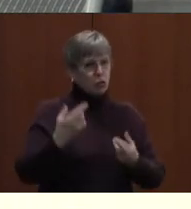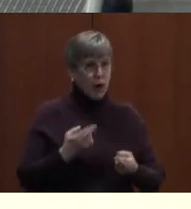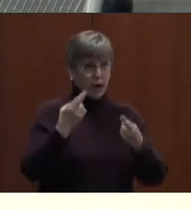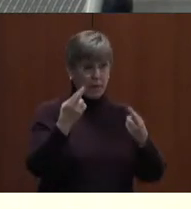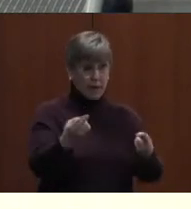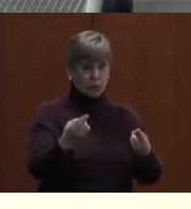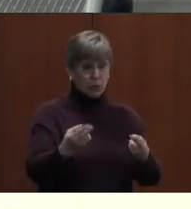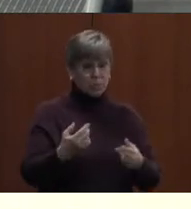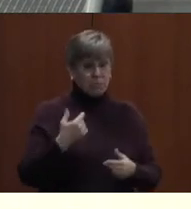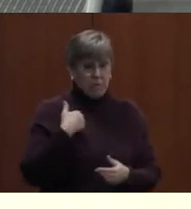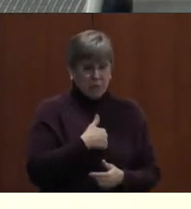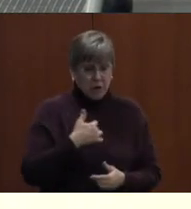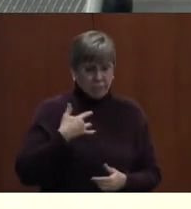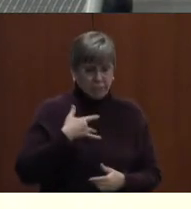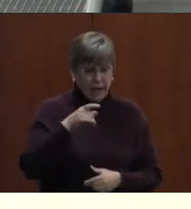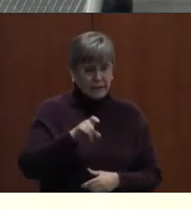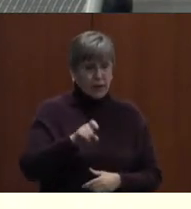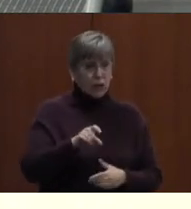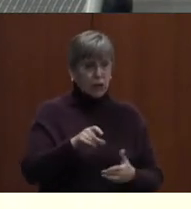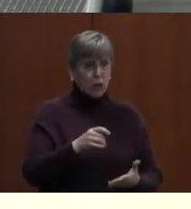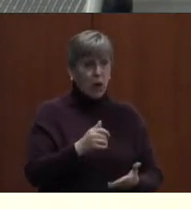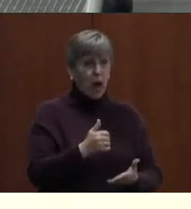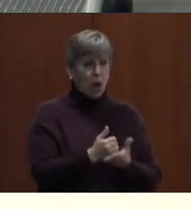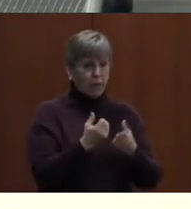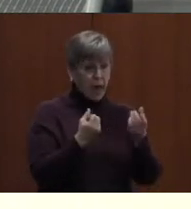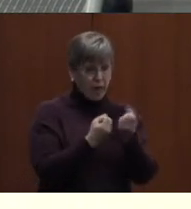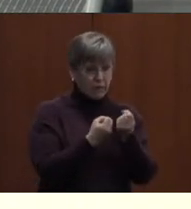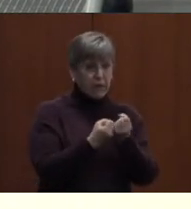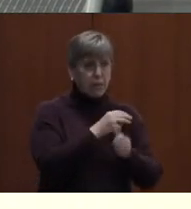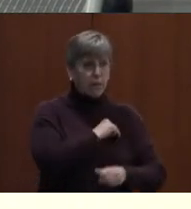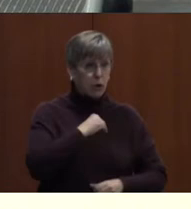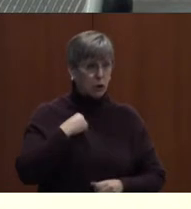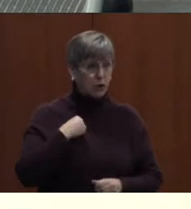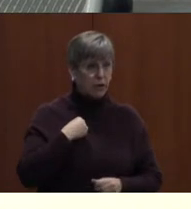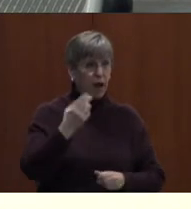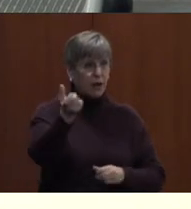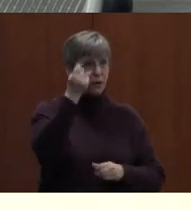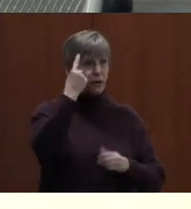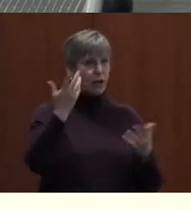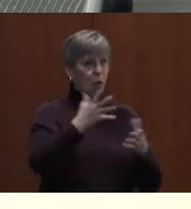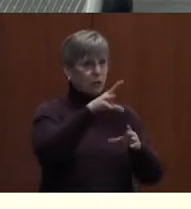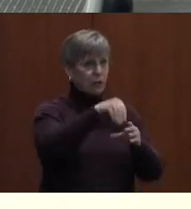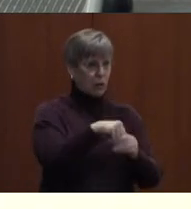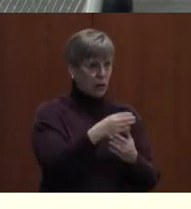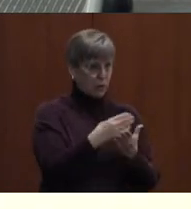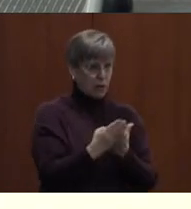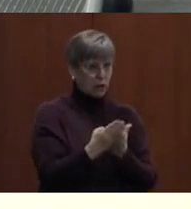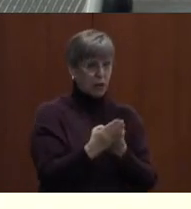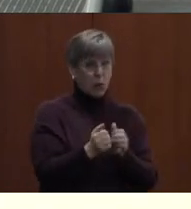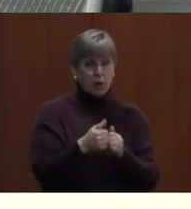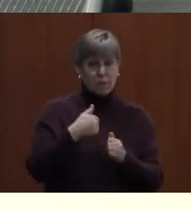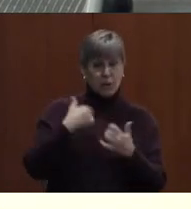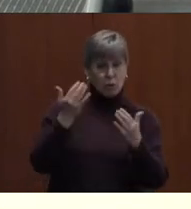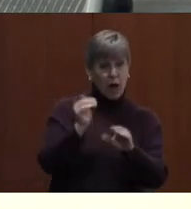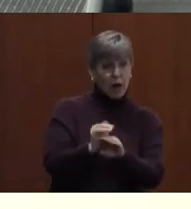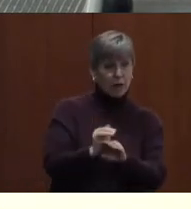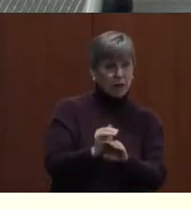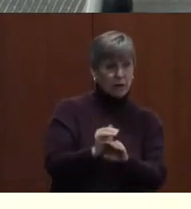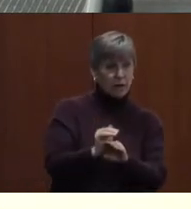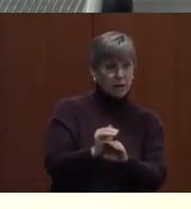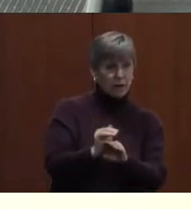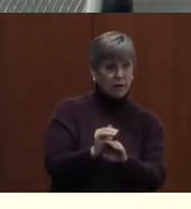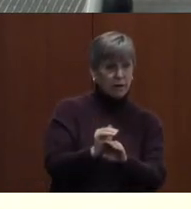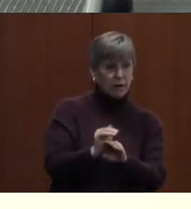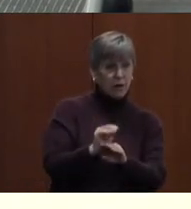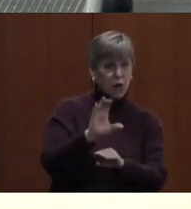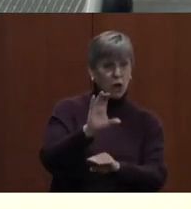felt maybe were necessary and to help the advocacy members understand what was in the budget. With me this evening is Ms.